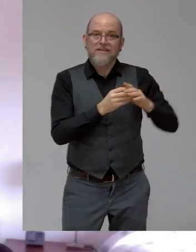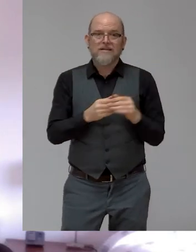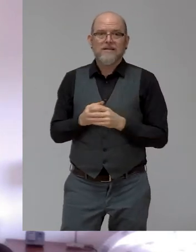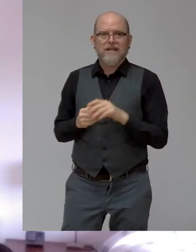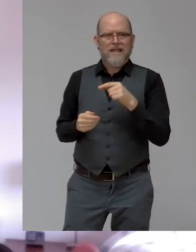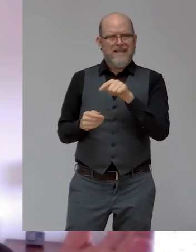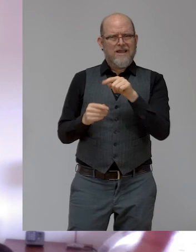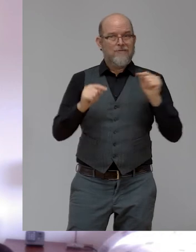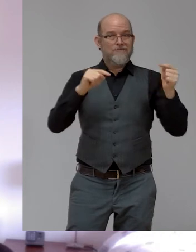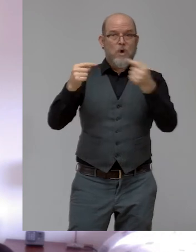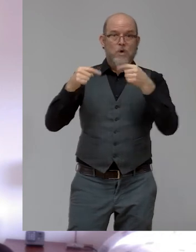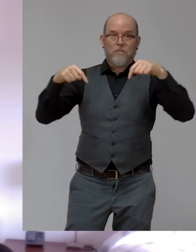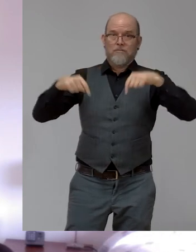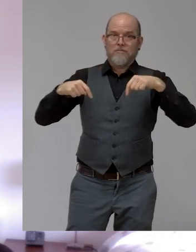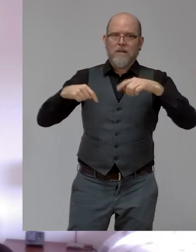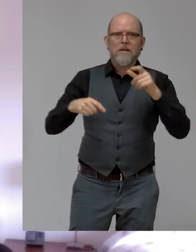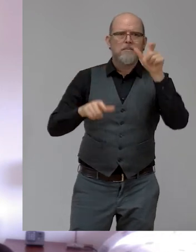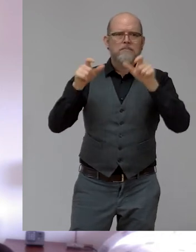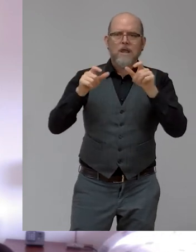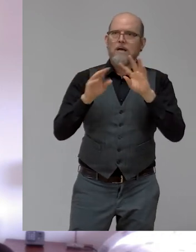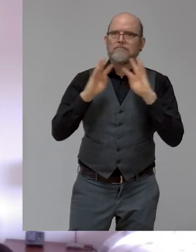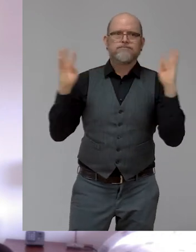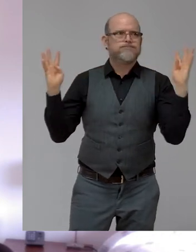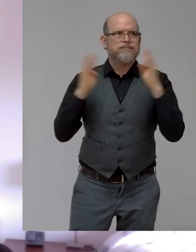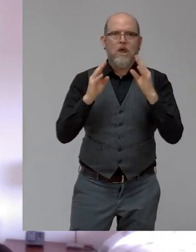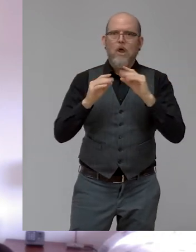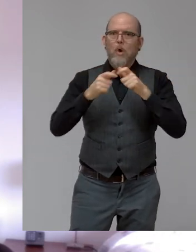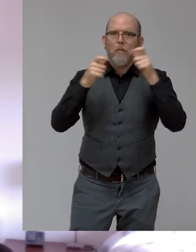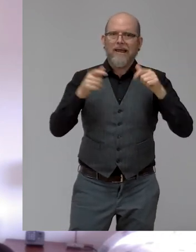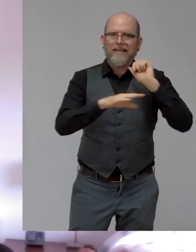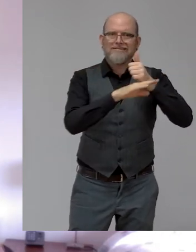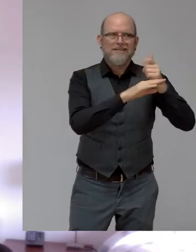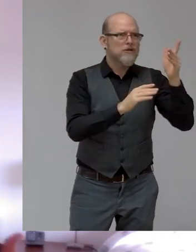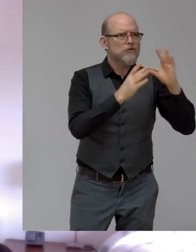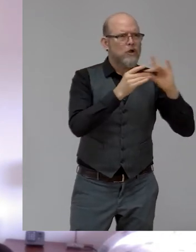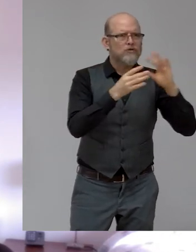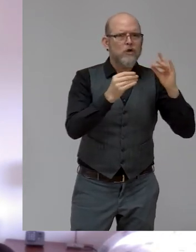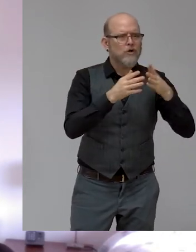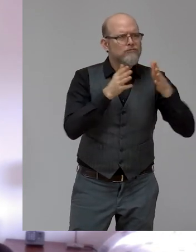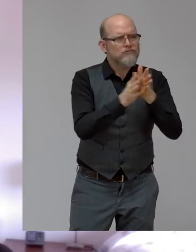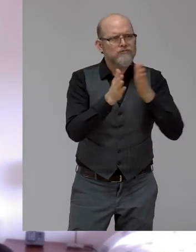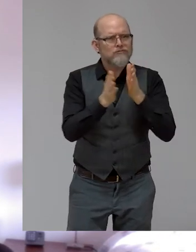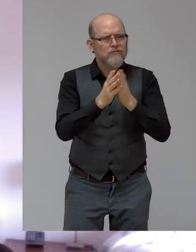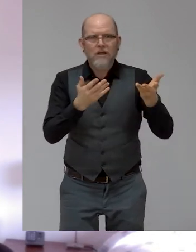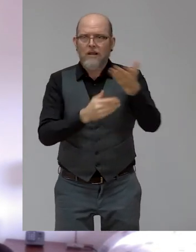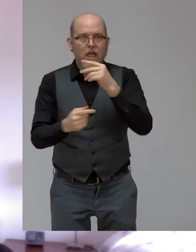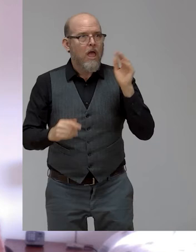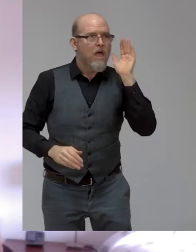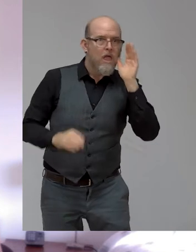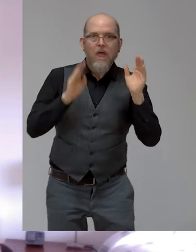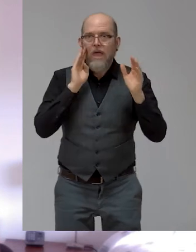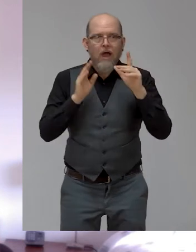together in that forum sharing their kind of stories. It was so enriching, right, to see